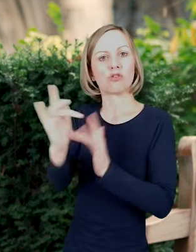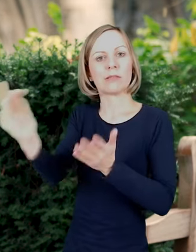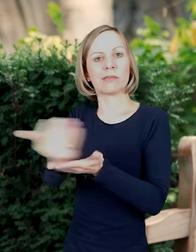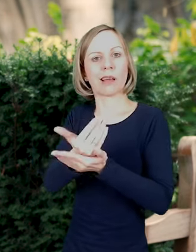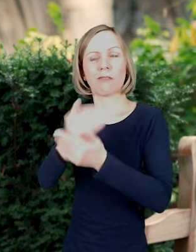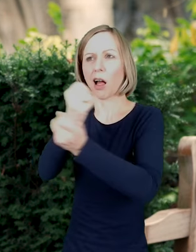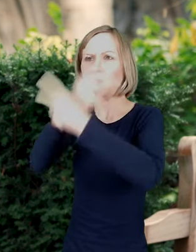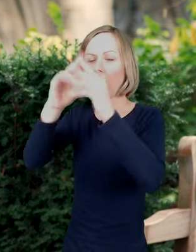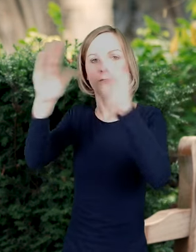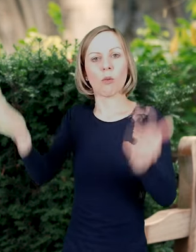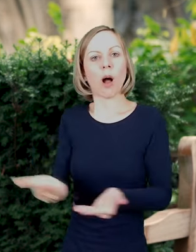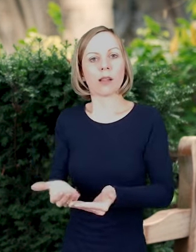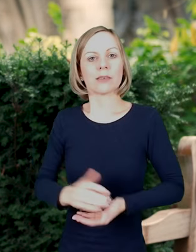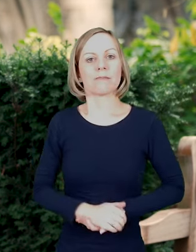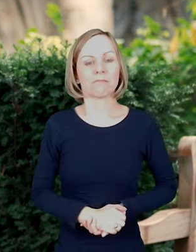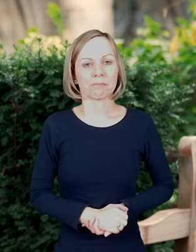our Saviour Jesus Christ.